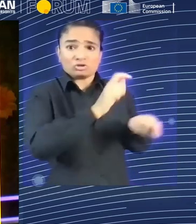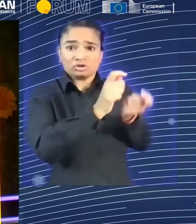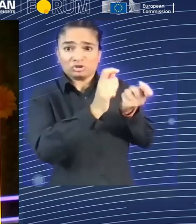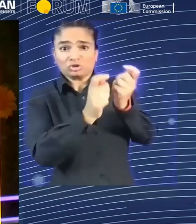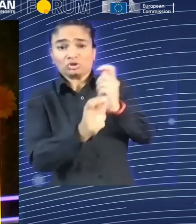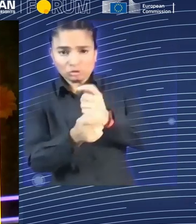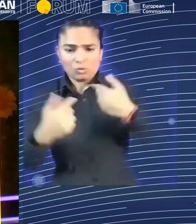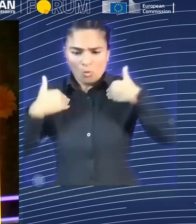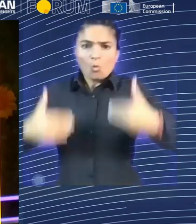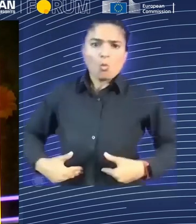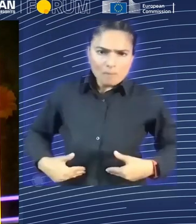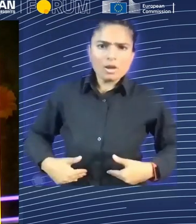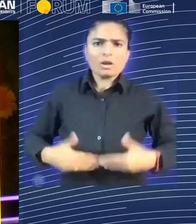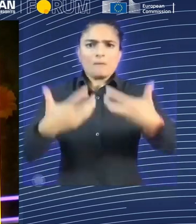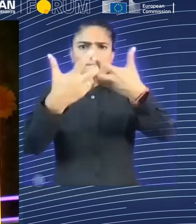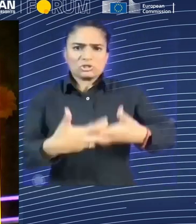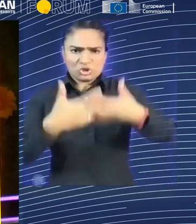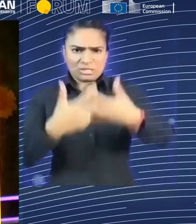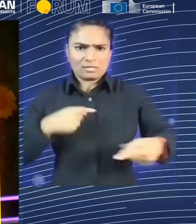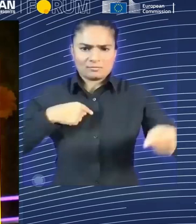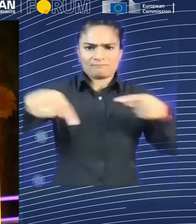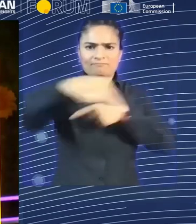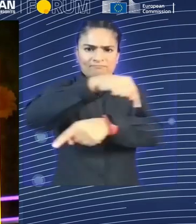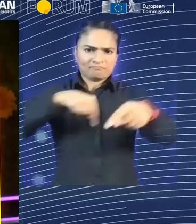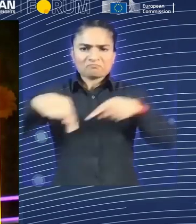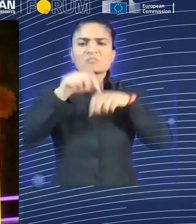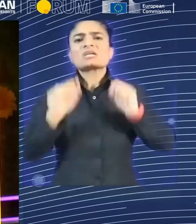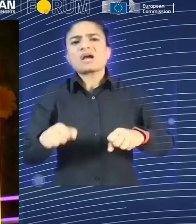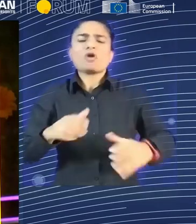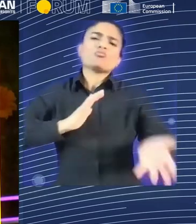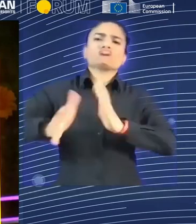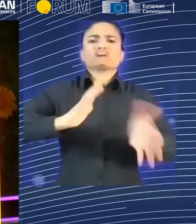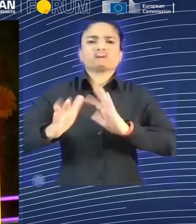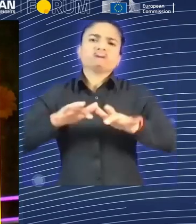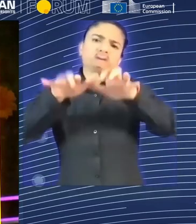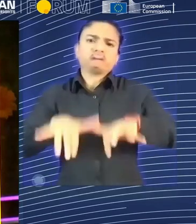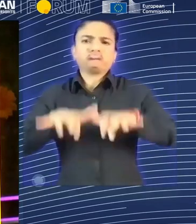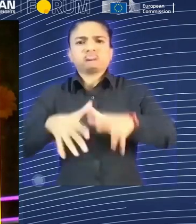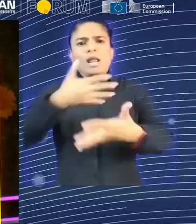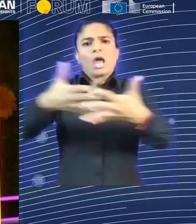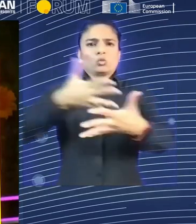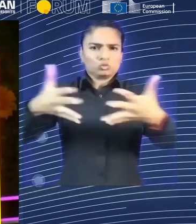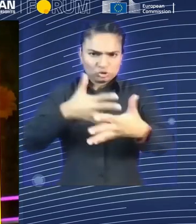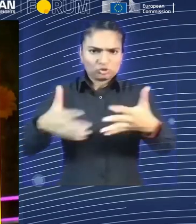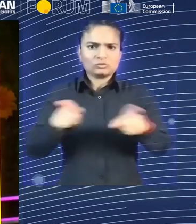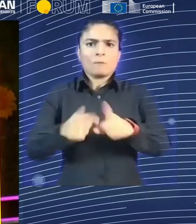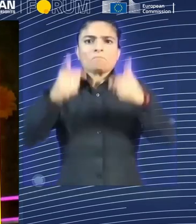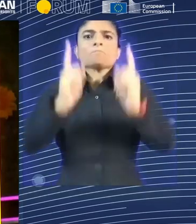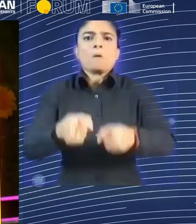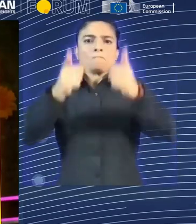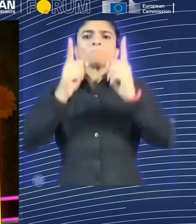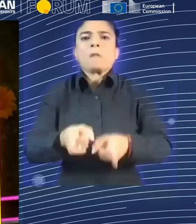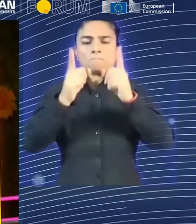of a type or just do comments. And there again, you know, there is a number of emerging roles,